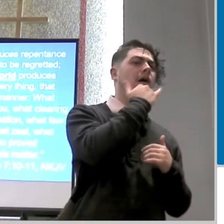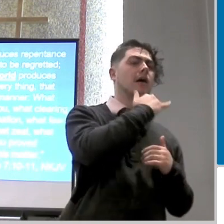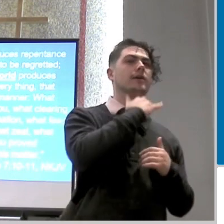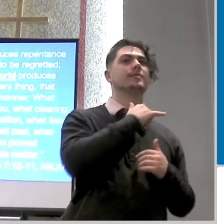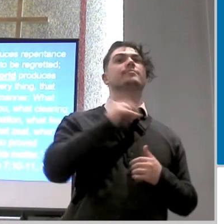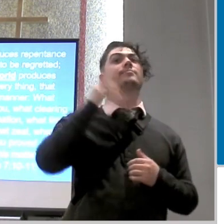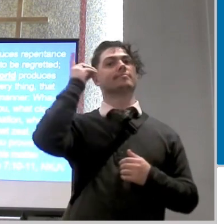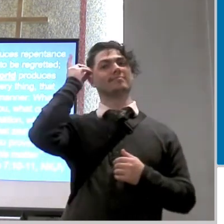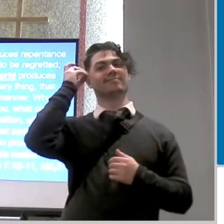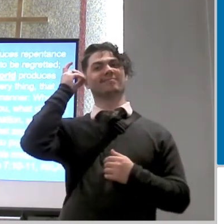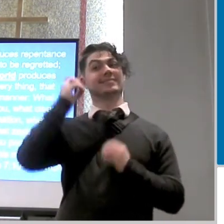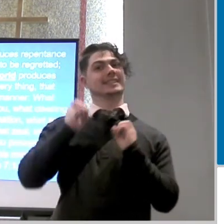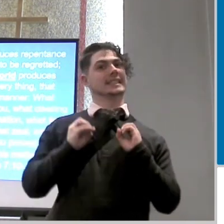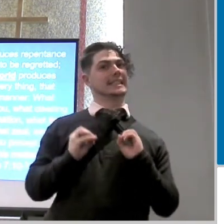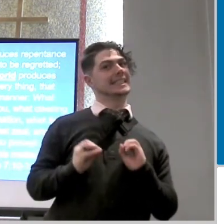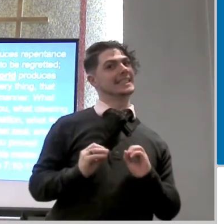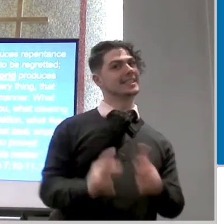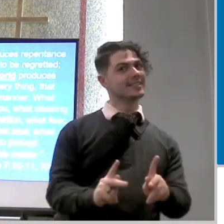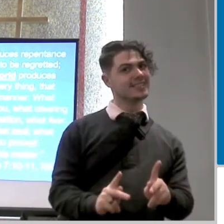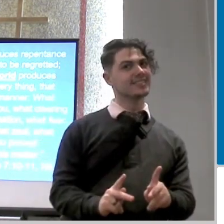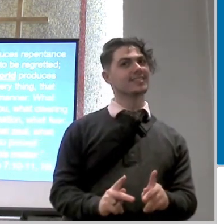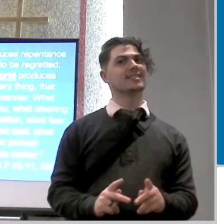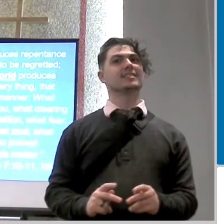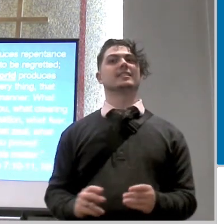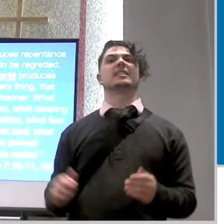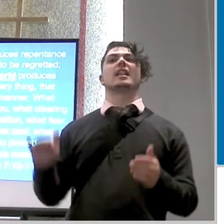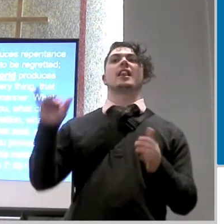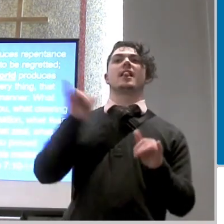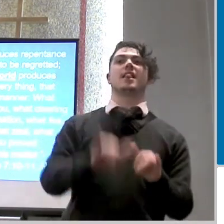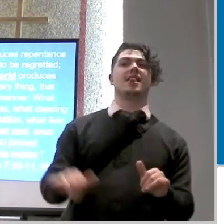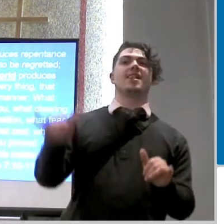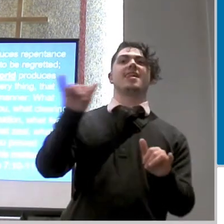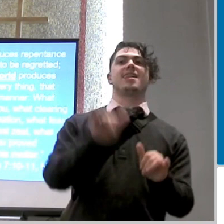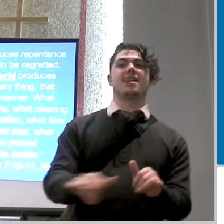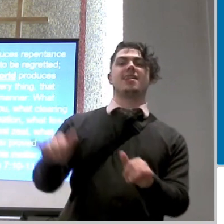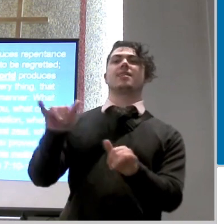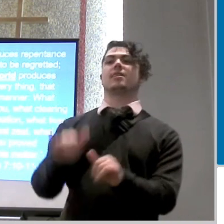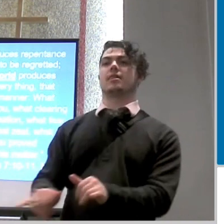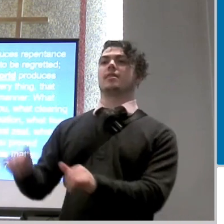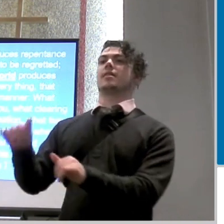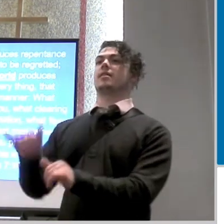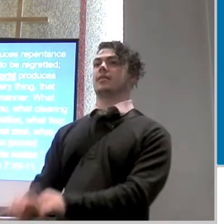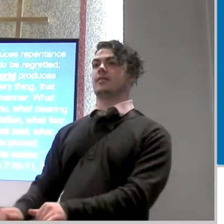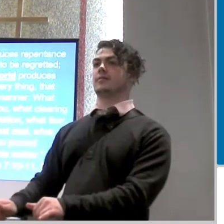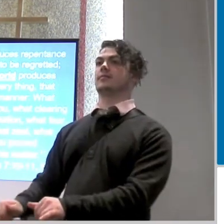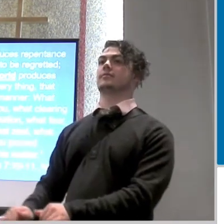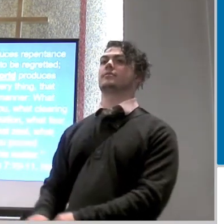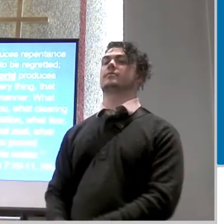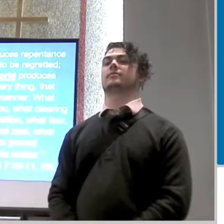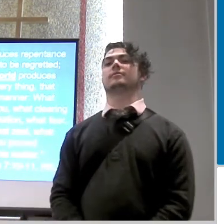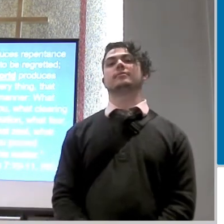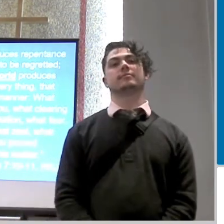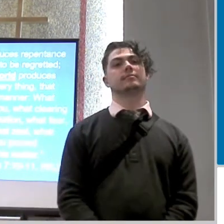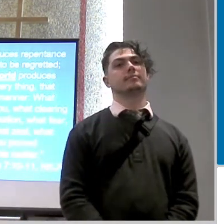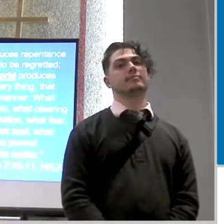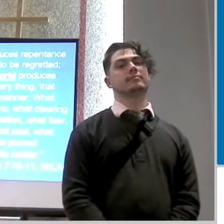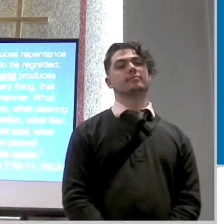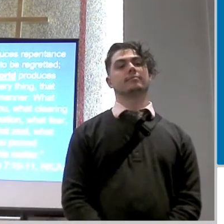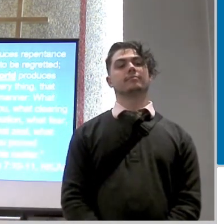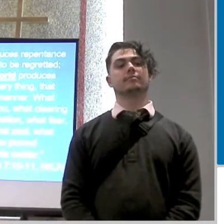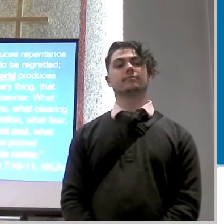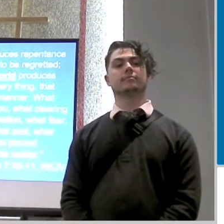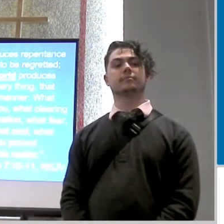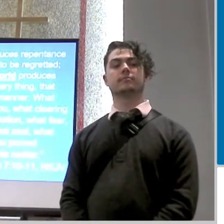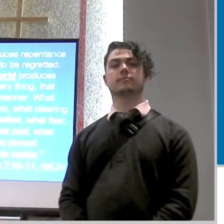to remind me again and again and again and again he says but the sorrow of the